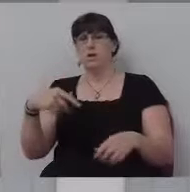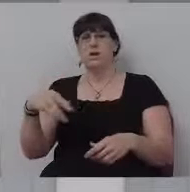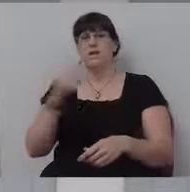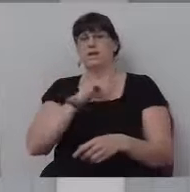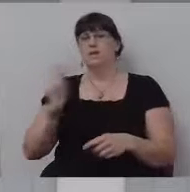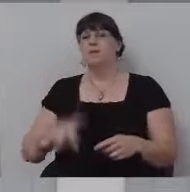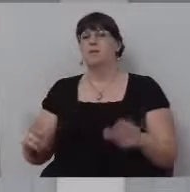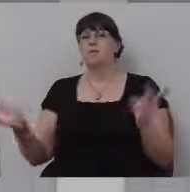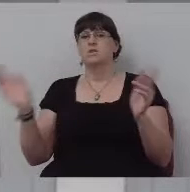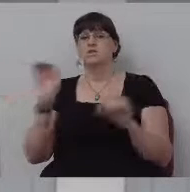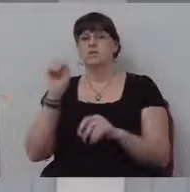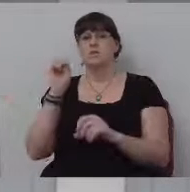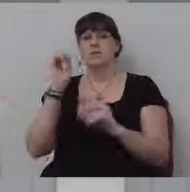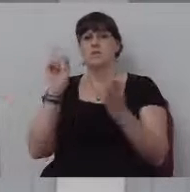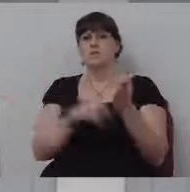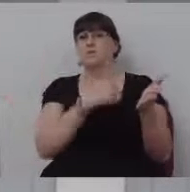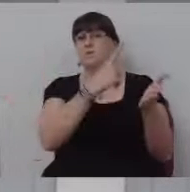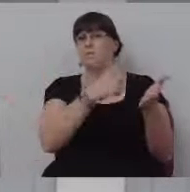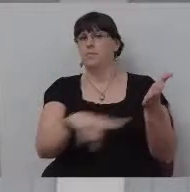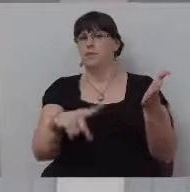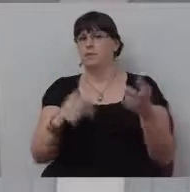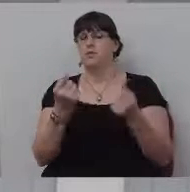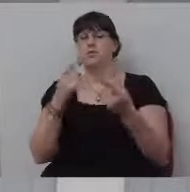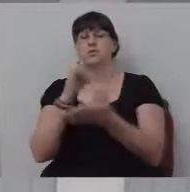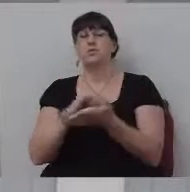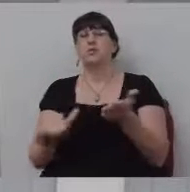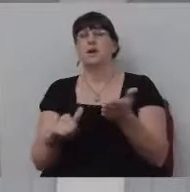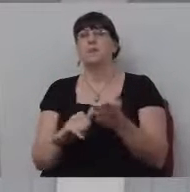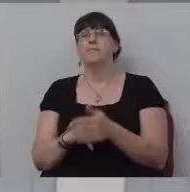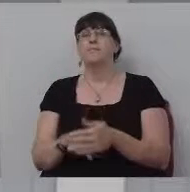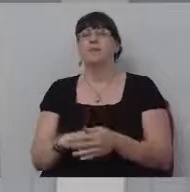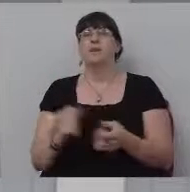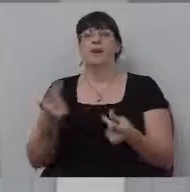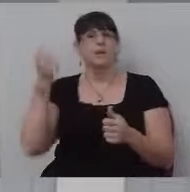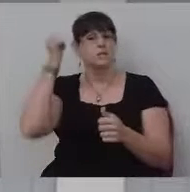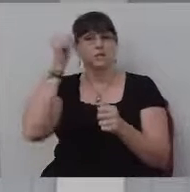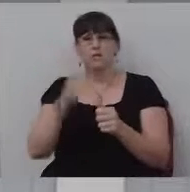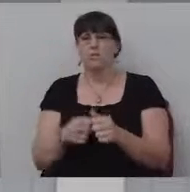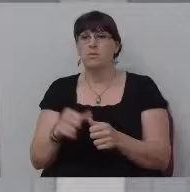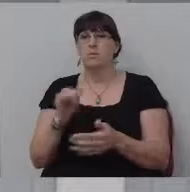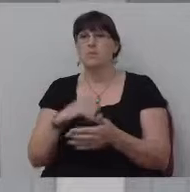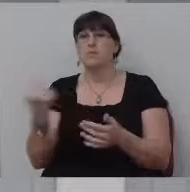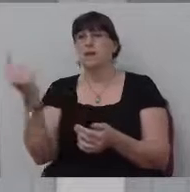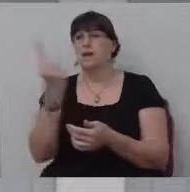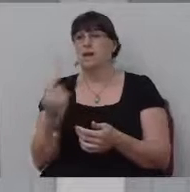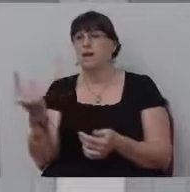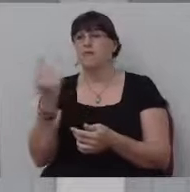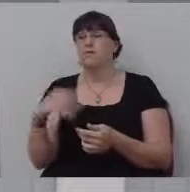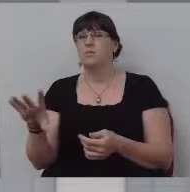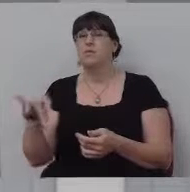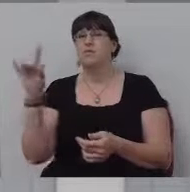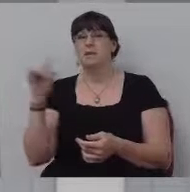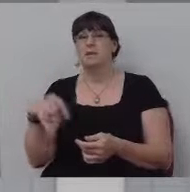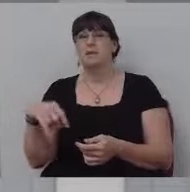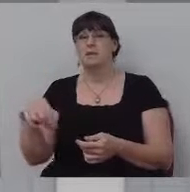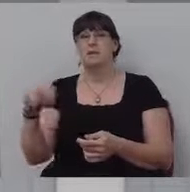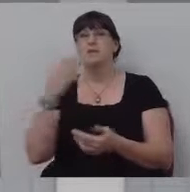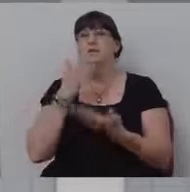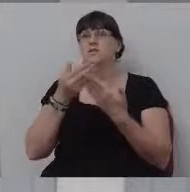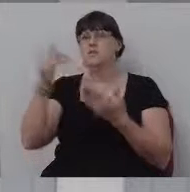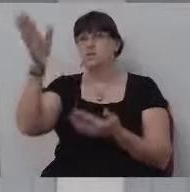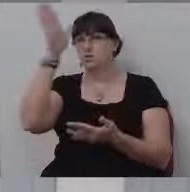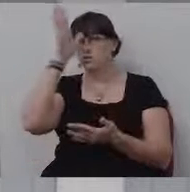multiply horses. And it's still quoting. I do not remember that ever we find his good father in a chariot or on horseback.